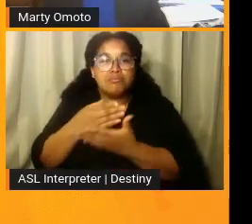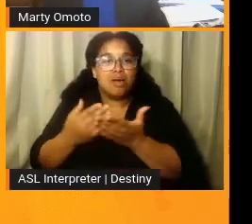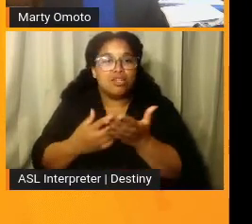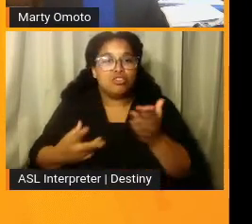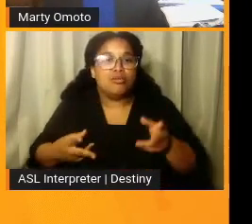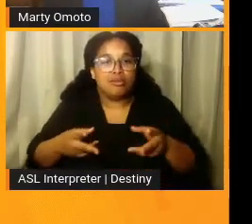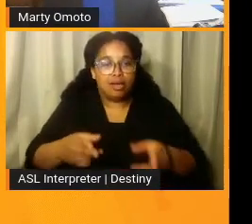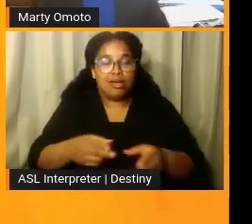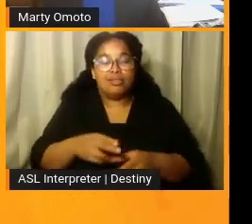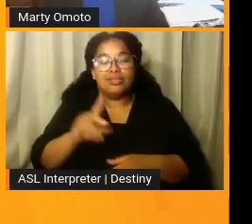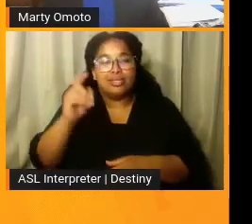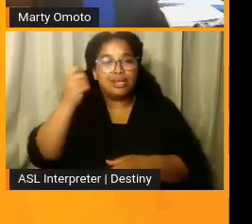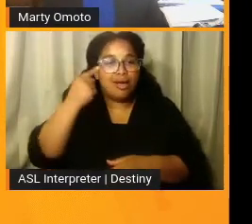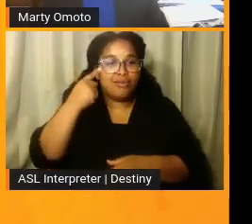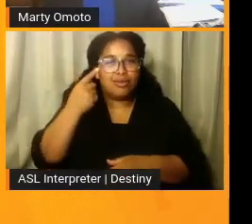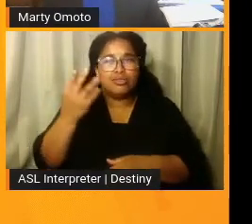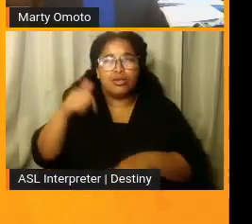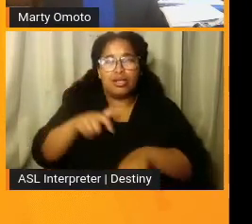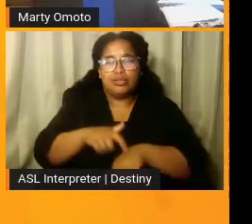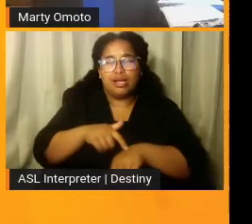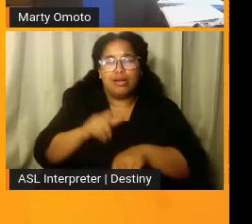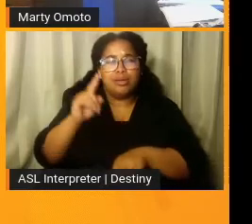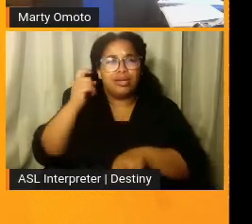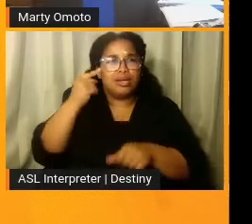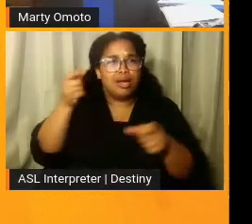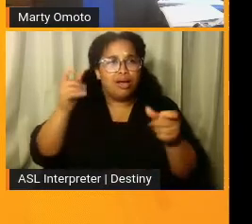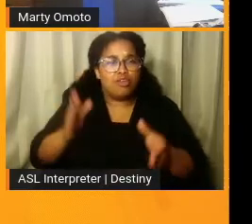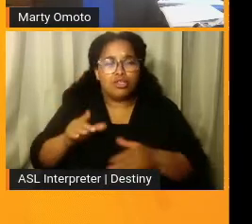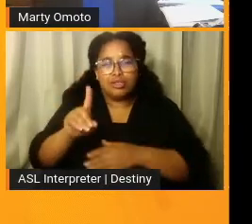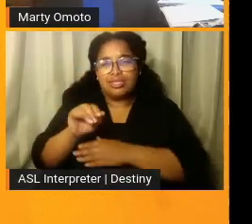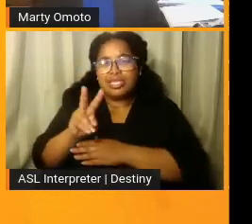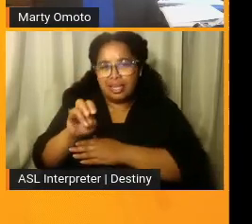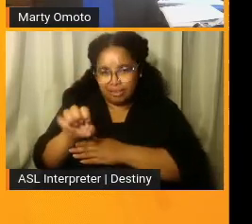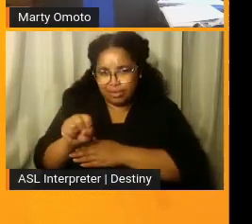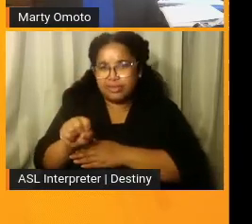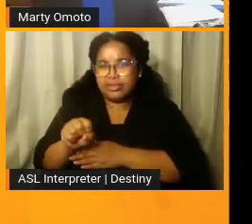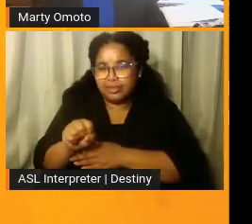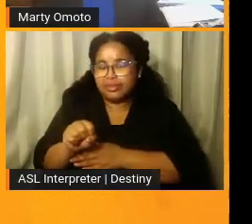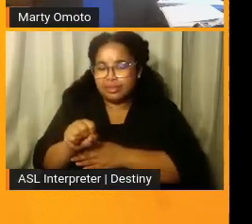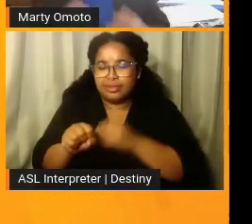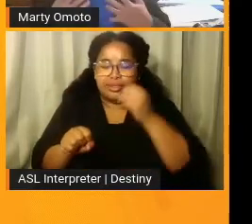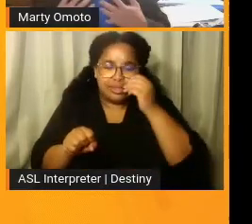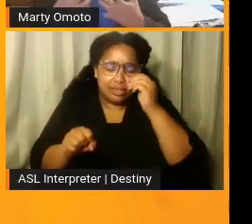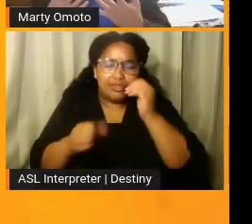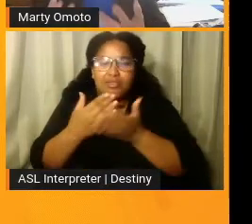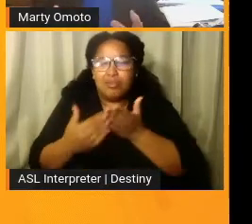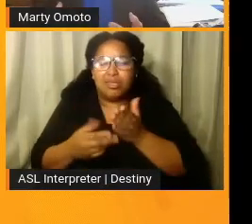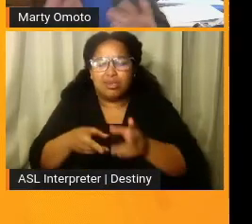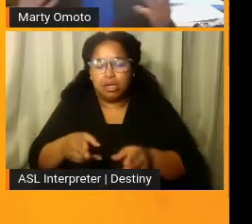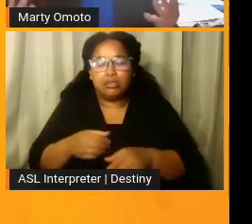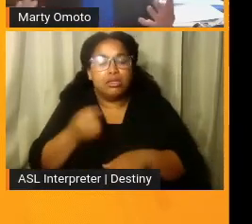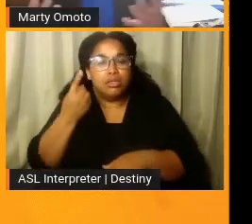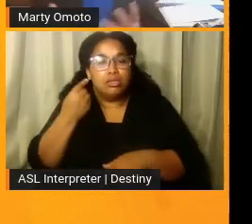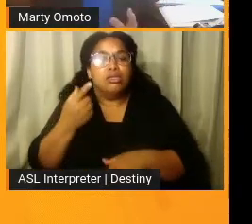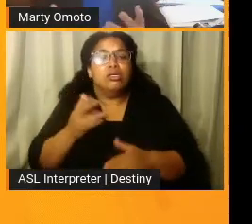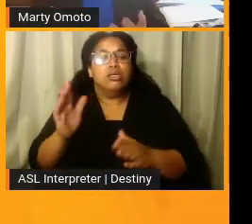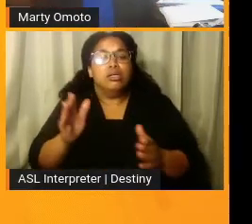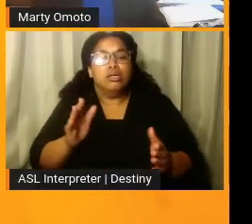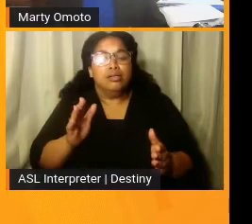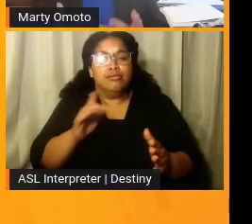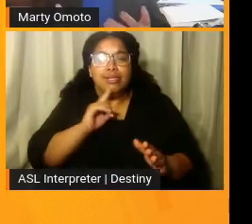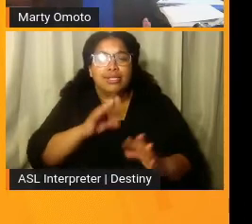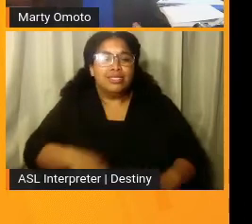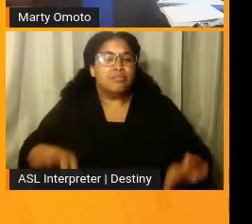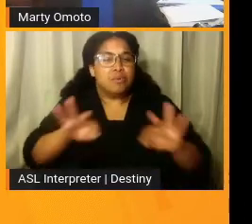One of the things that I will always never forget that how important that we all stay